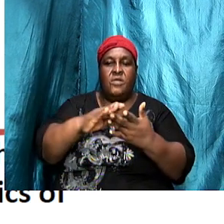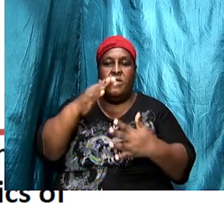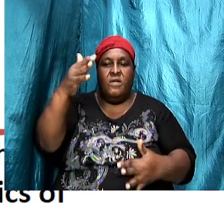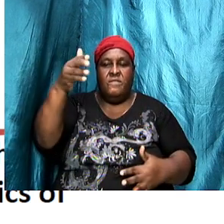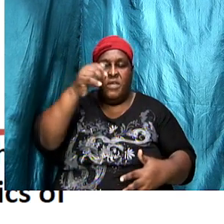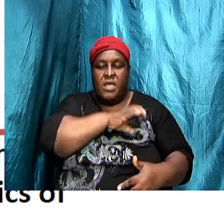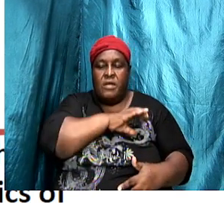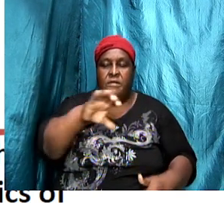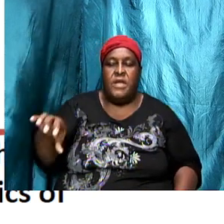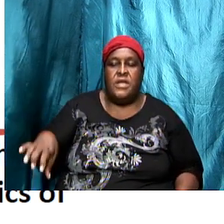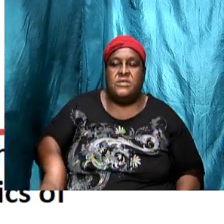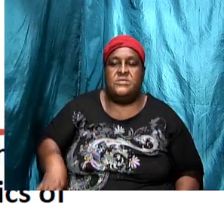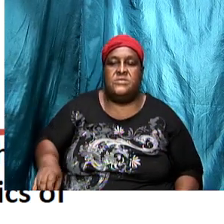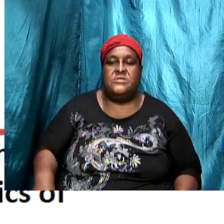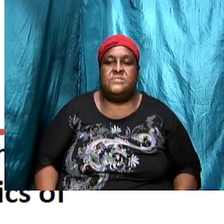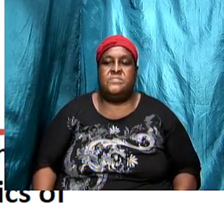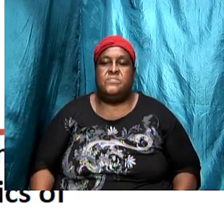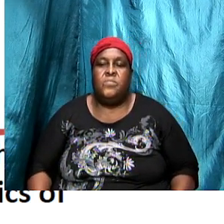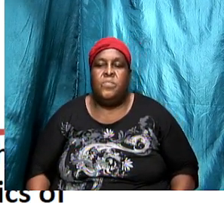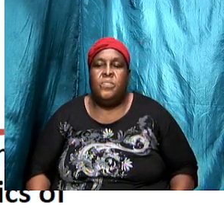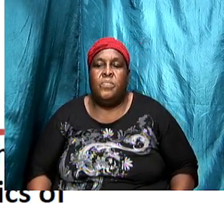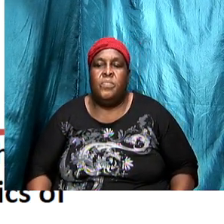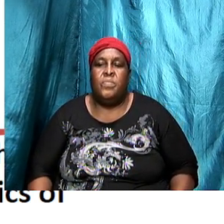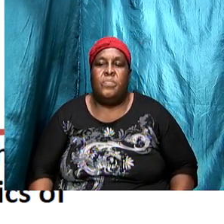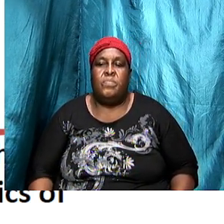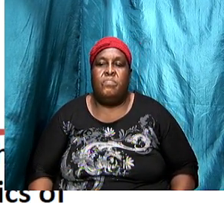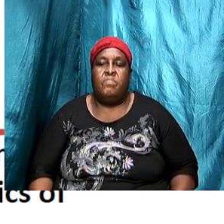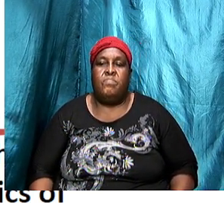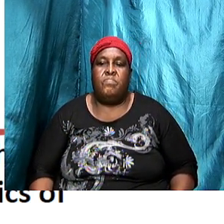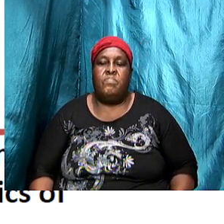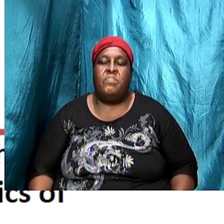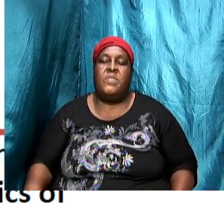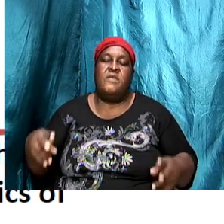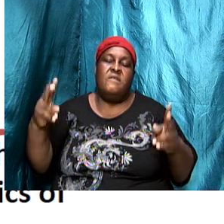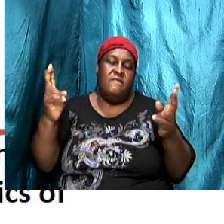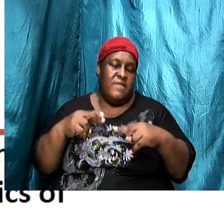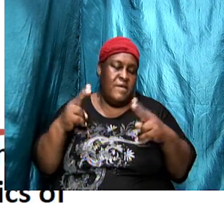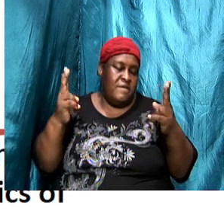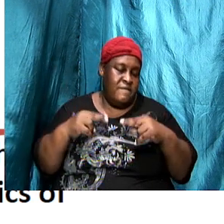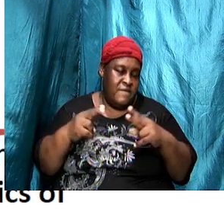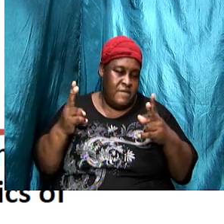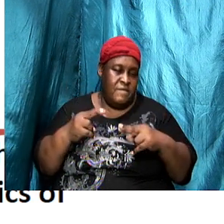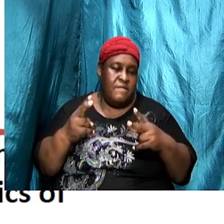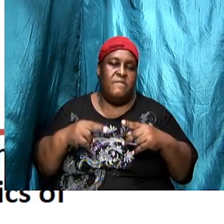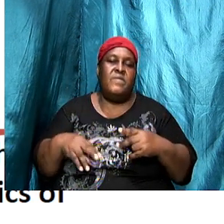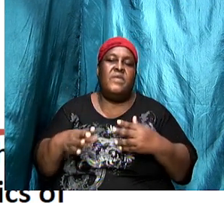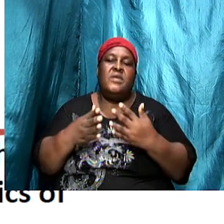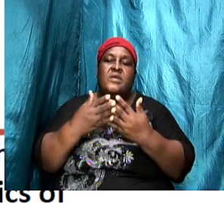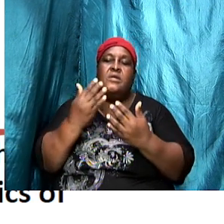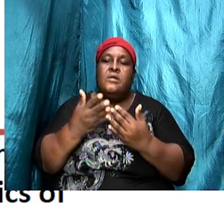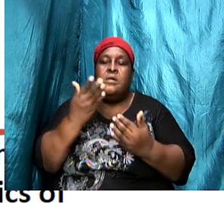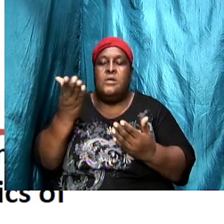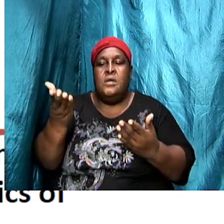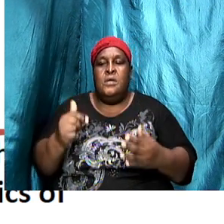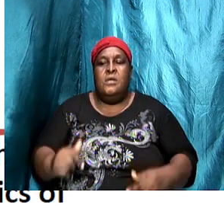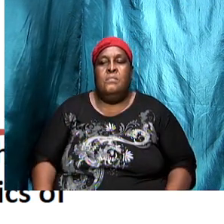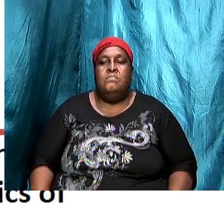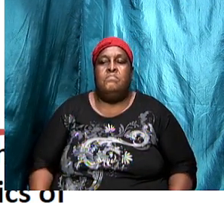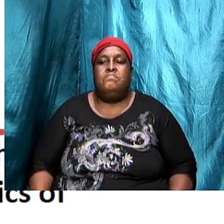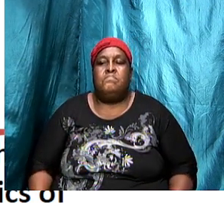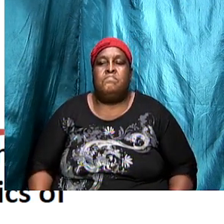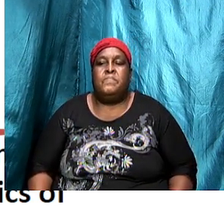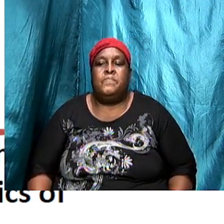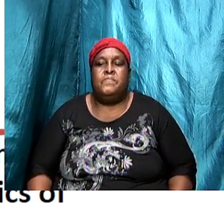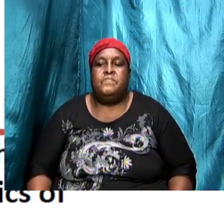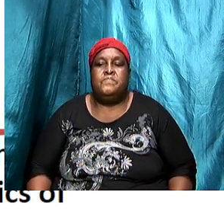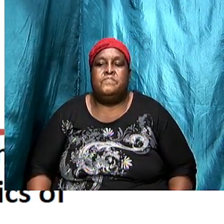glorified Christ. And that is very, very, very significant. I